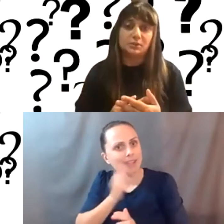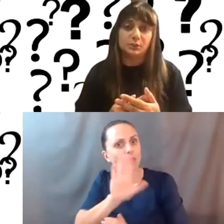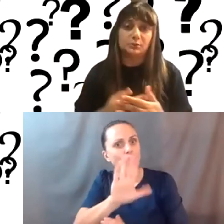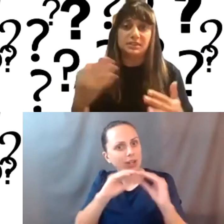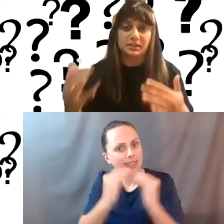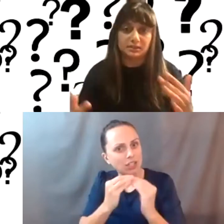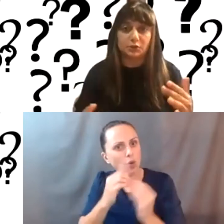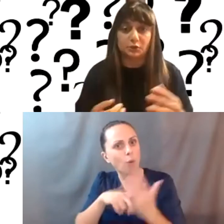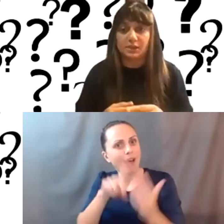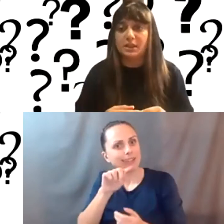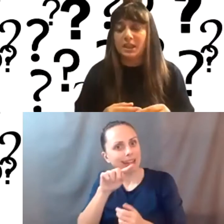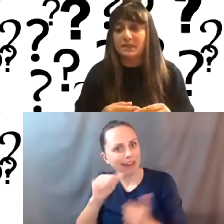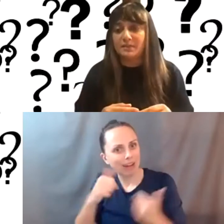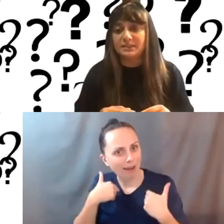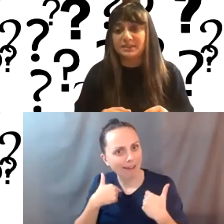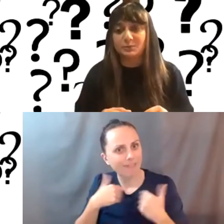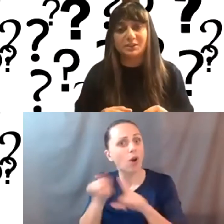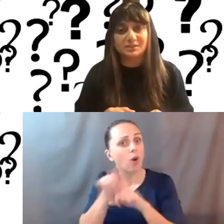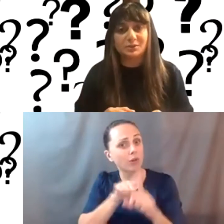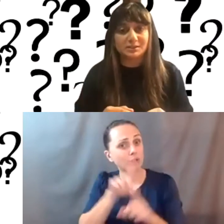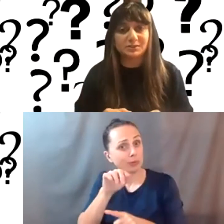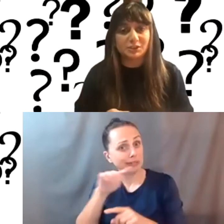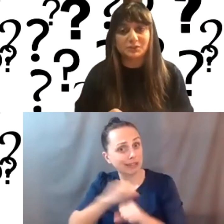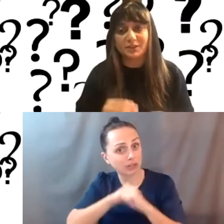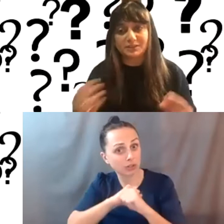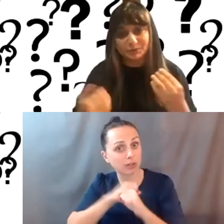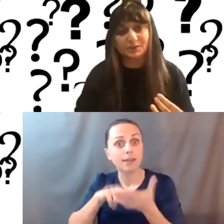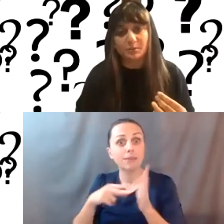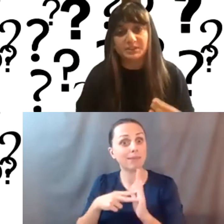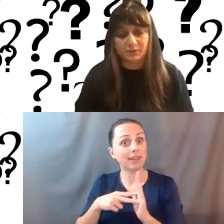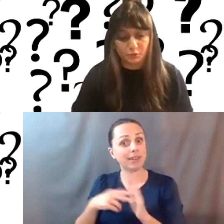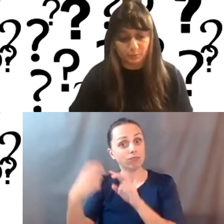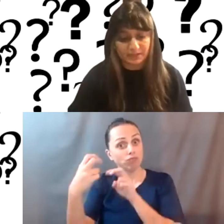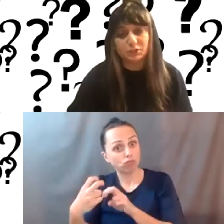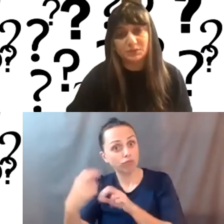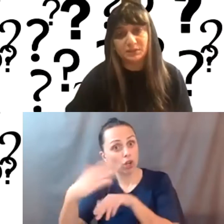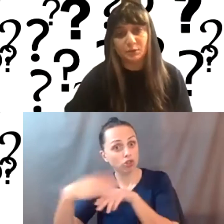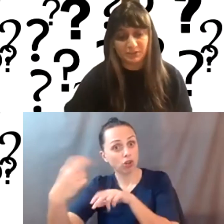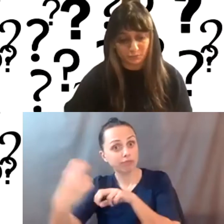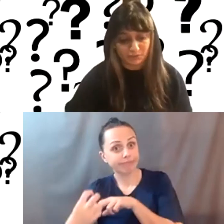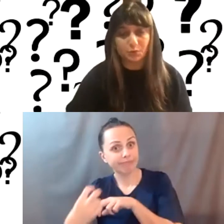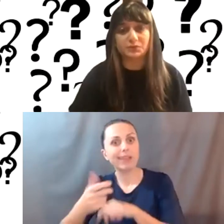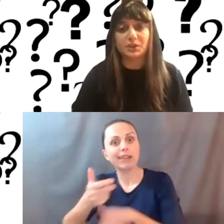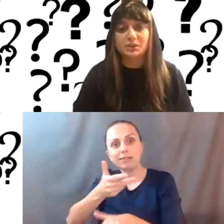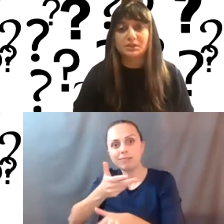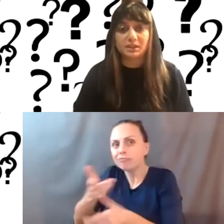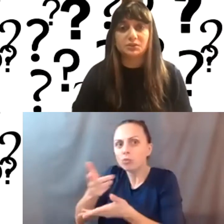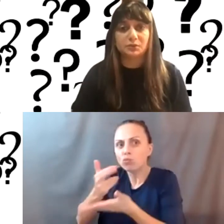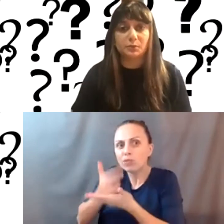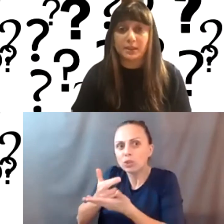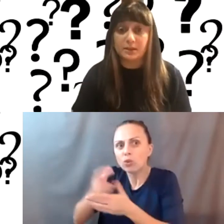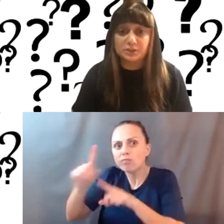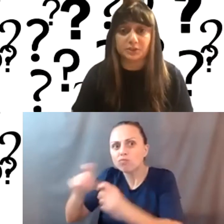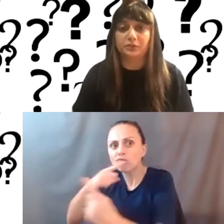that also includes data security. And that means that when the consultation, the consultant comes in, you're best using them as a resource to